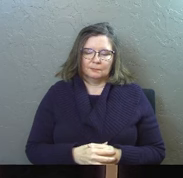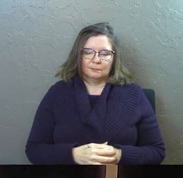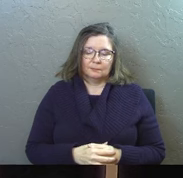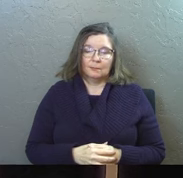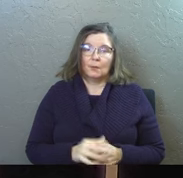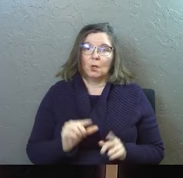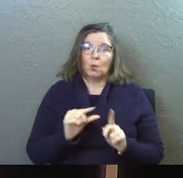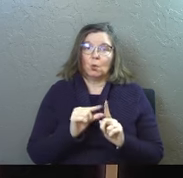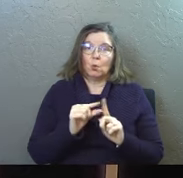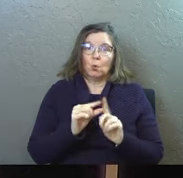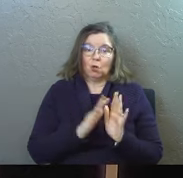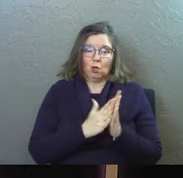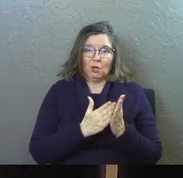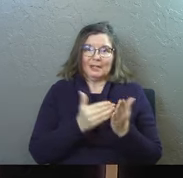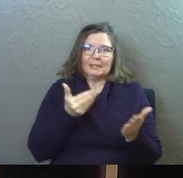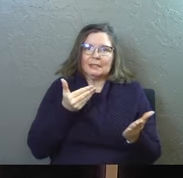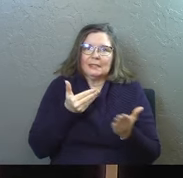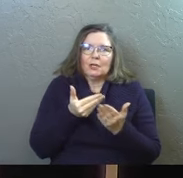the word is near